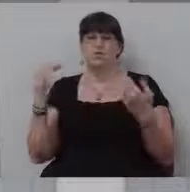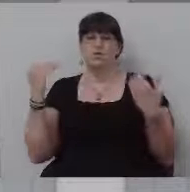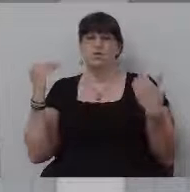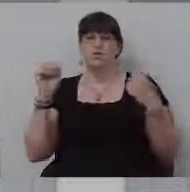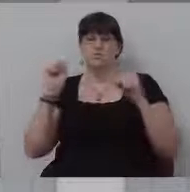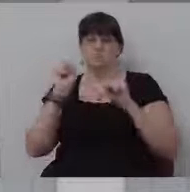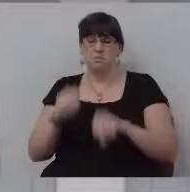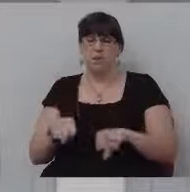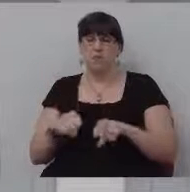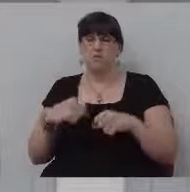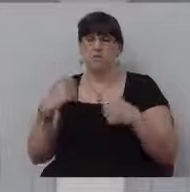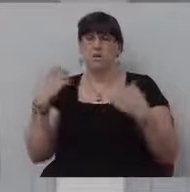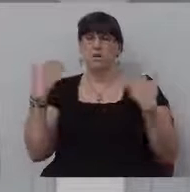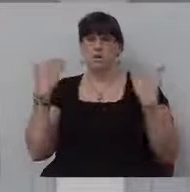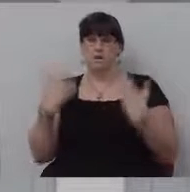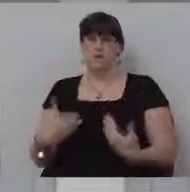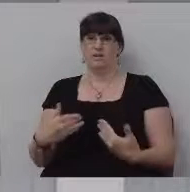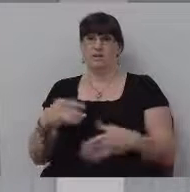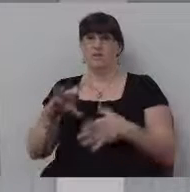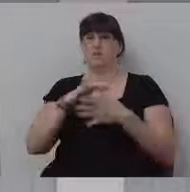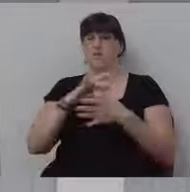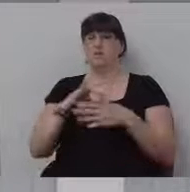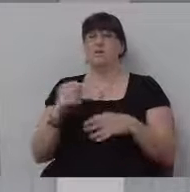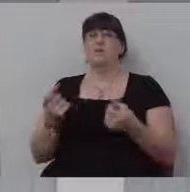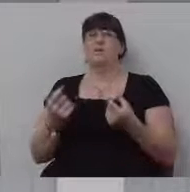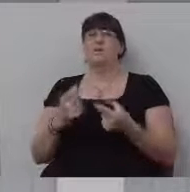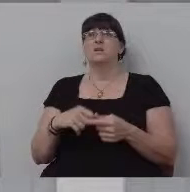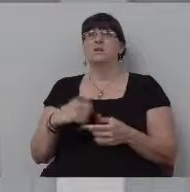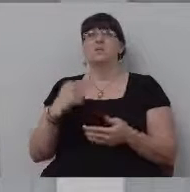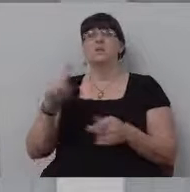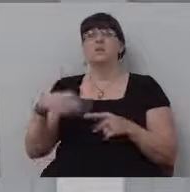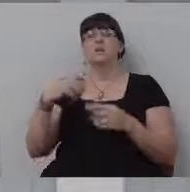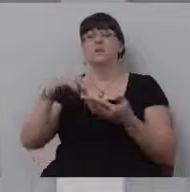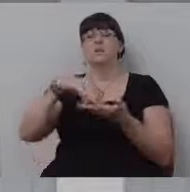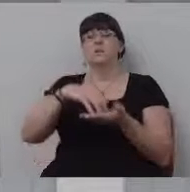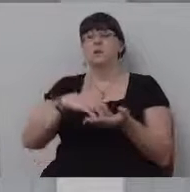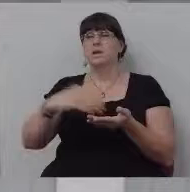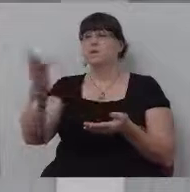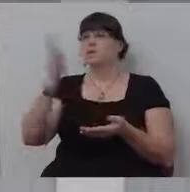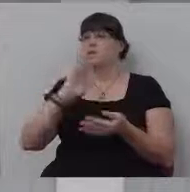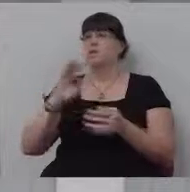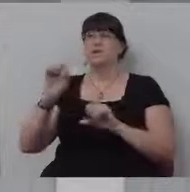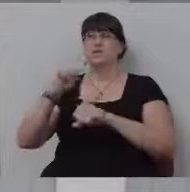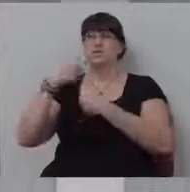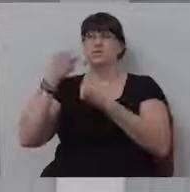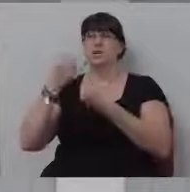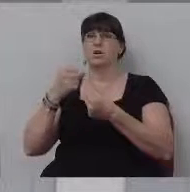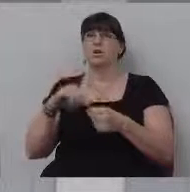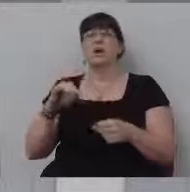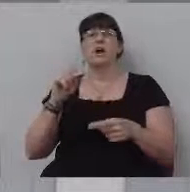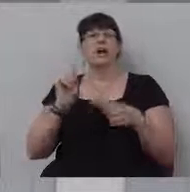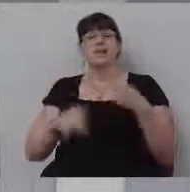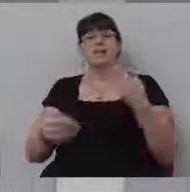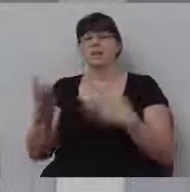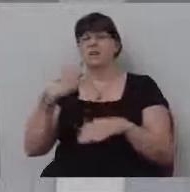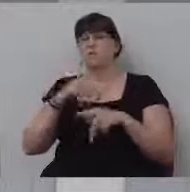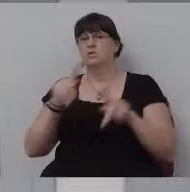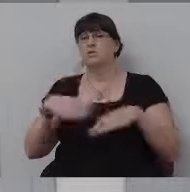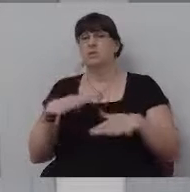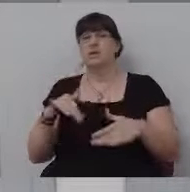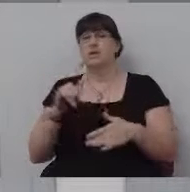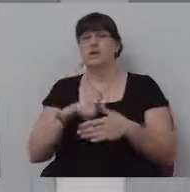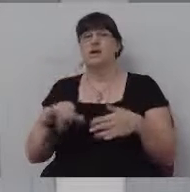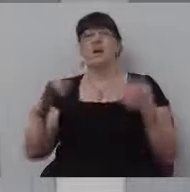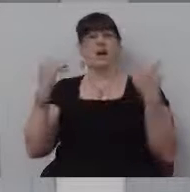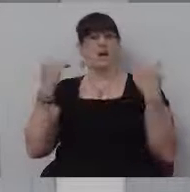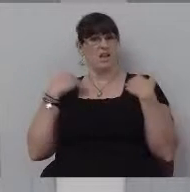flesh to help anyone. It, uh, it, it's when we're weak that God is strong. And so it's not like I can come to a place and just say, well, you know, I've